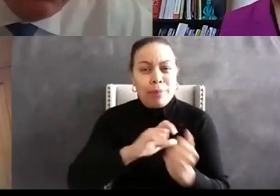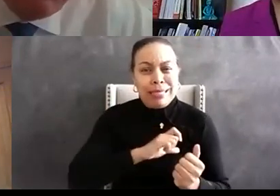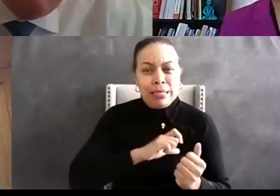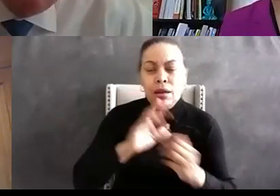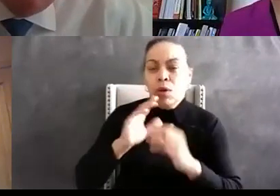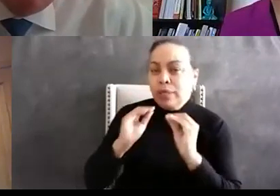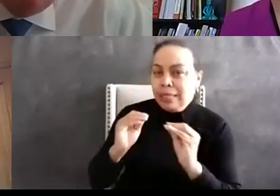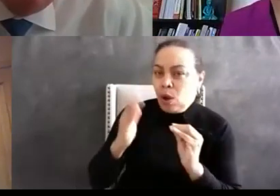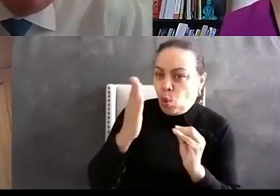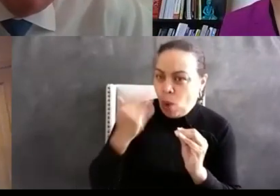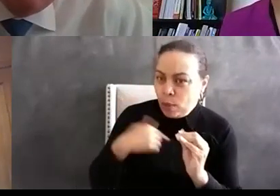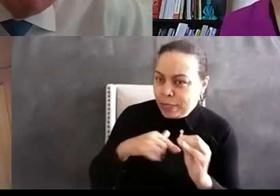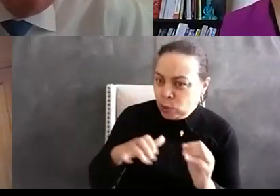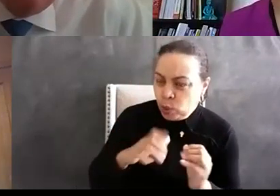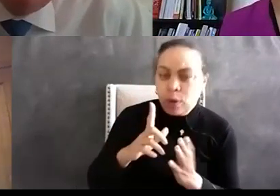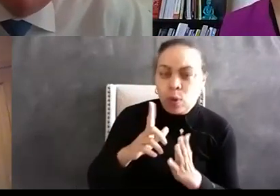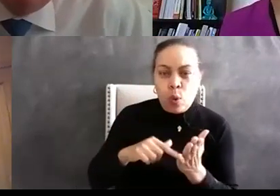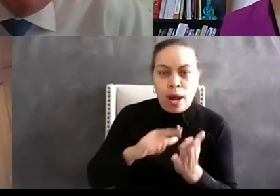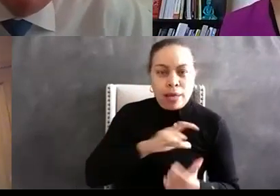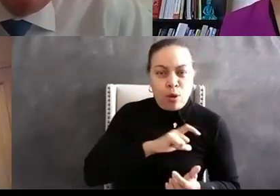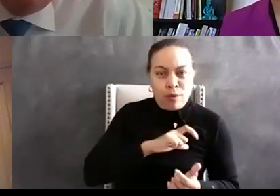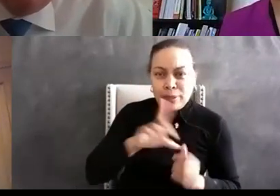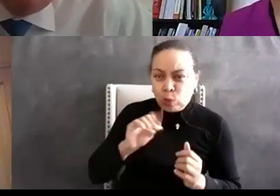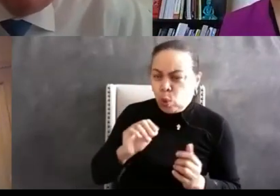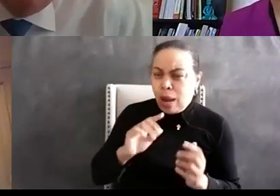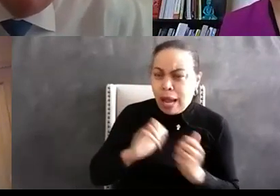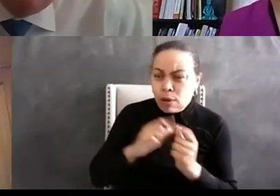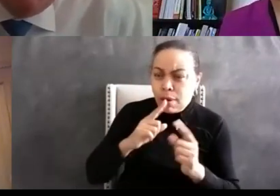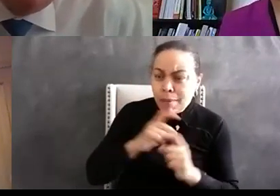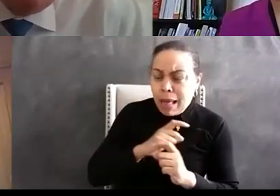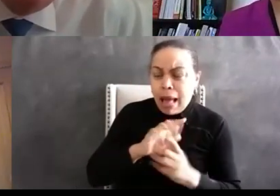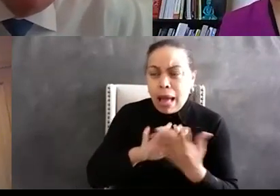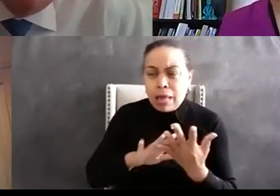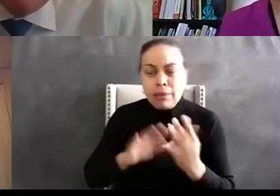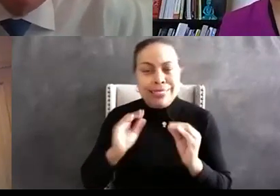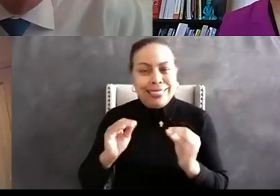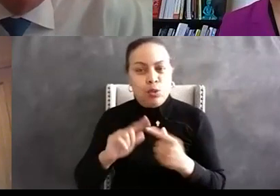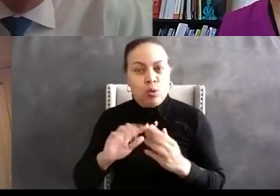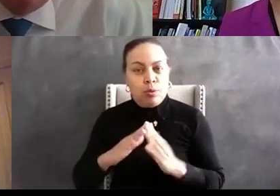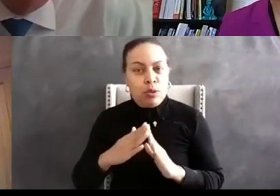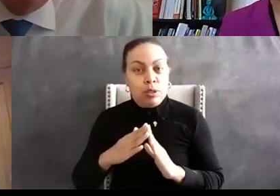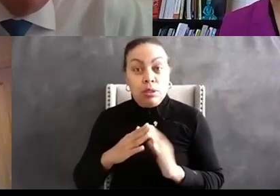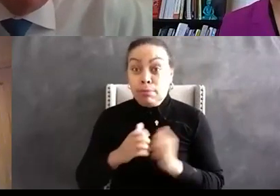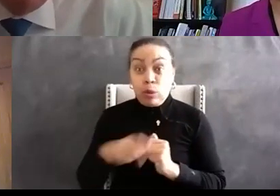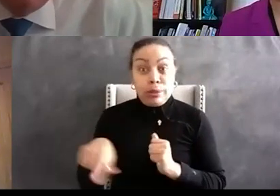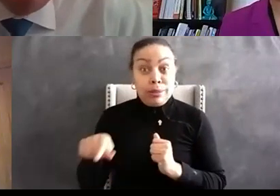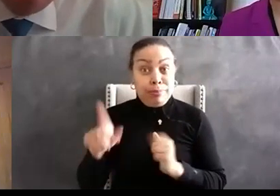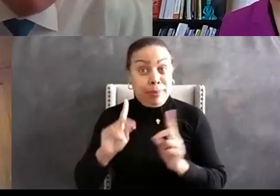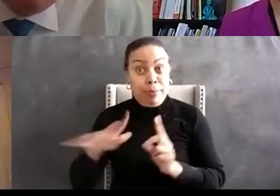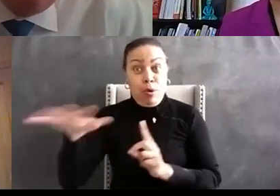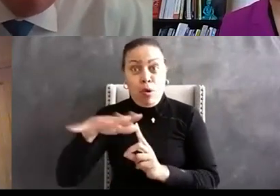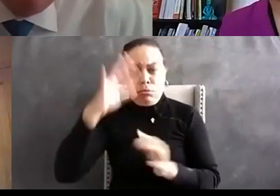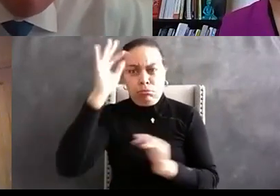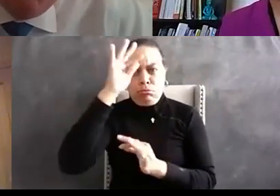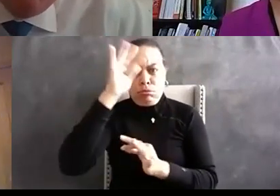complexities of law enforcement that i think most don't take the time to consider when they pass judgment on the actions of taking an officer so anytime we can